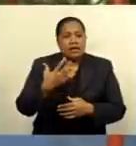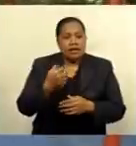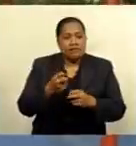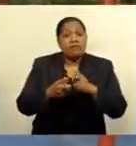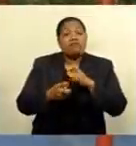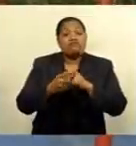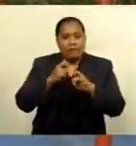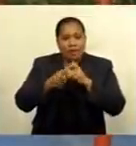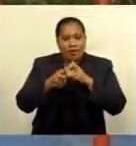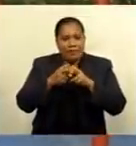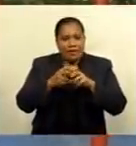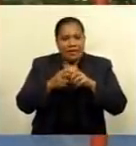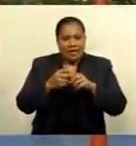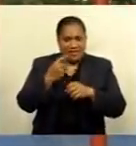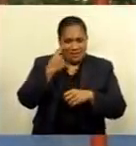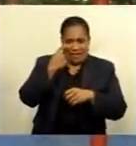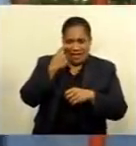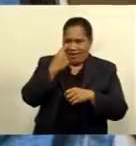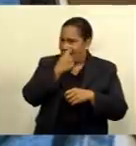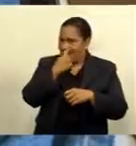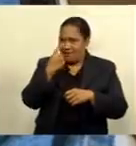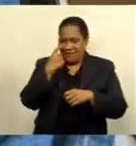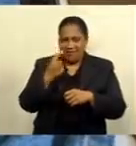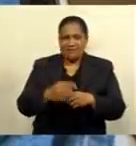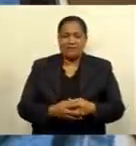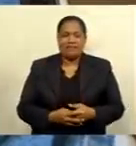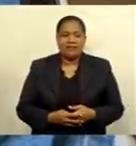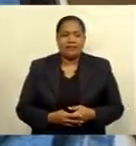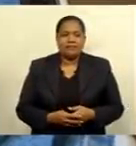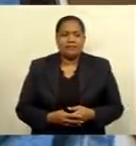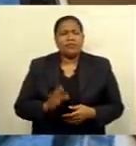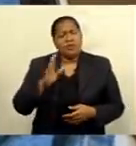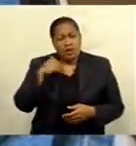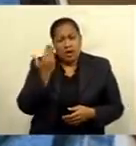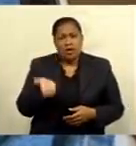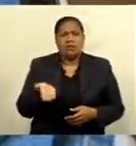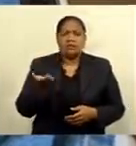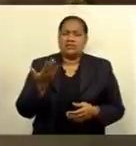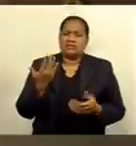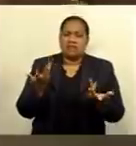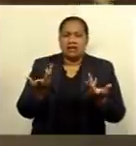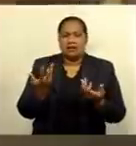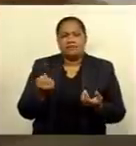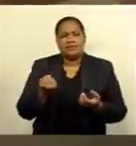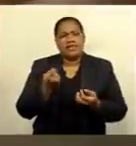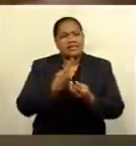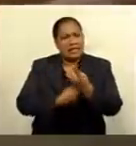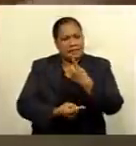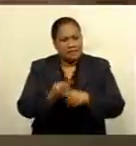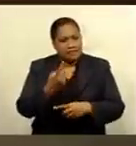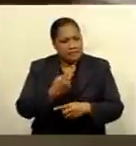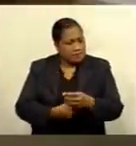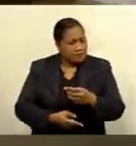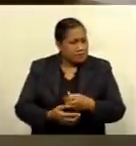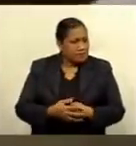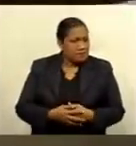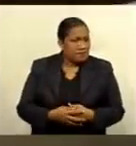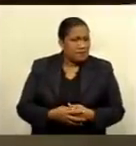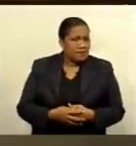retina or the nerve layer inside the eye. We always had diabetes or diabetes eye problem or diabetic